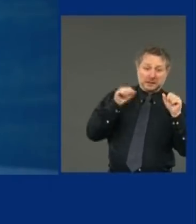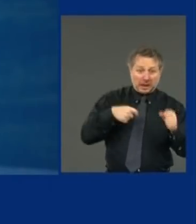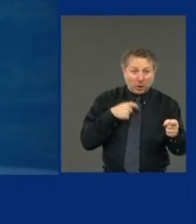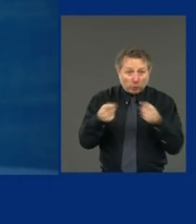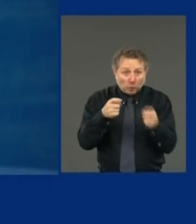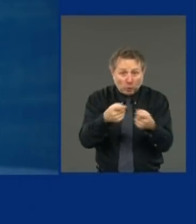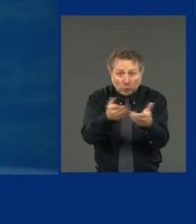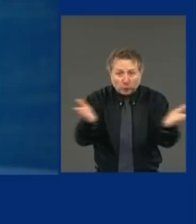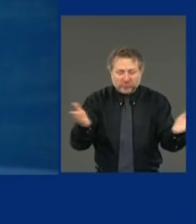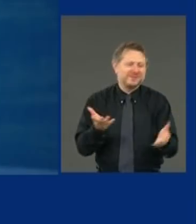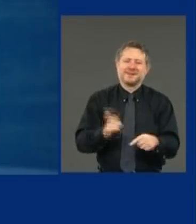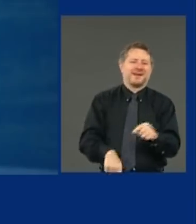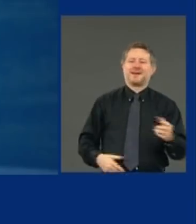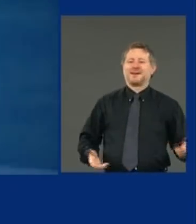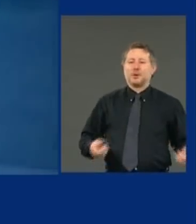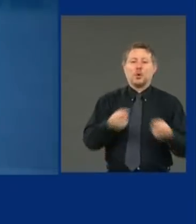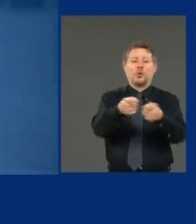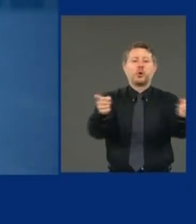People can control it.